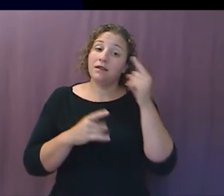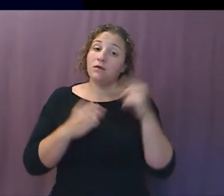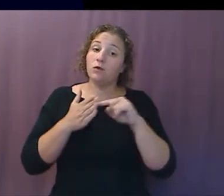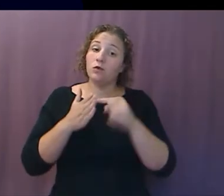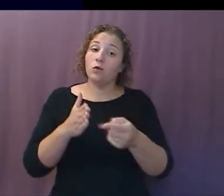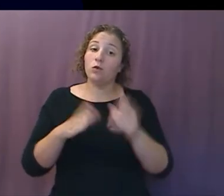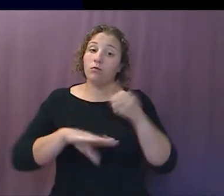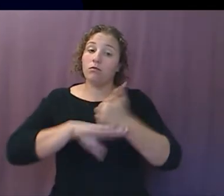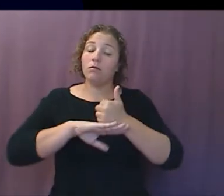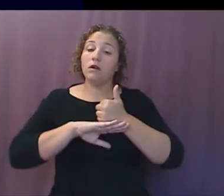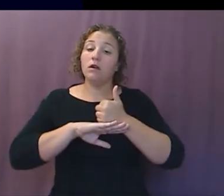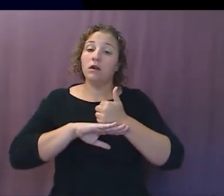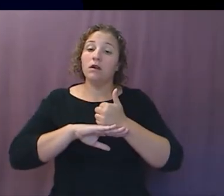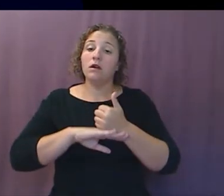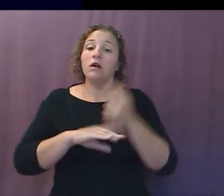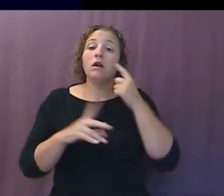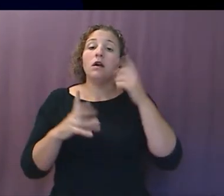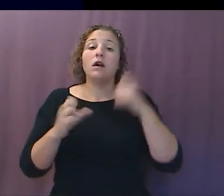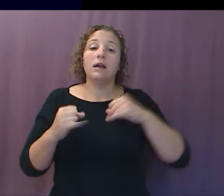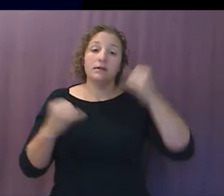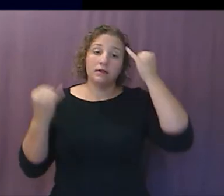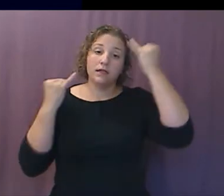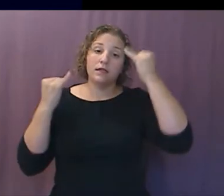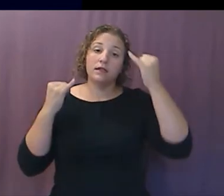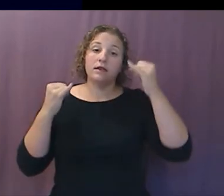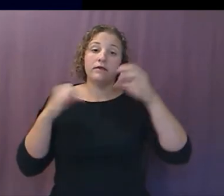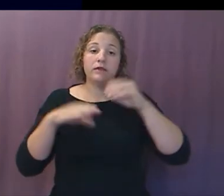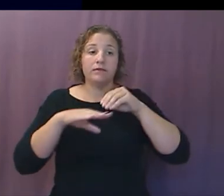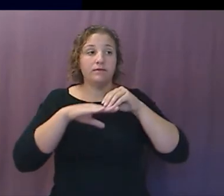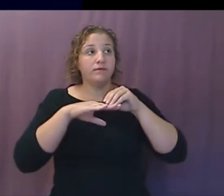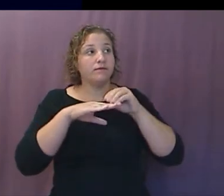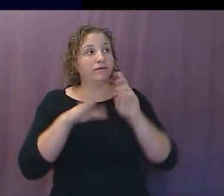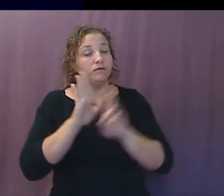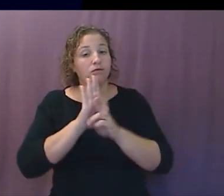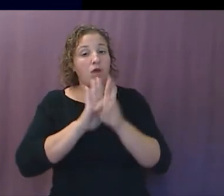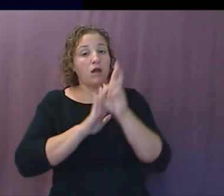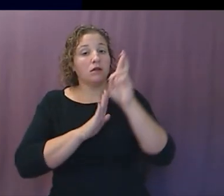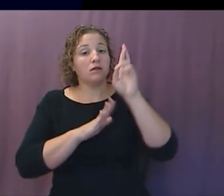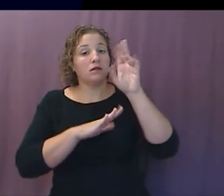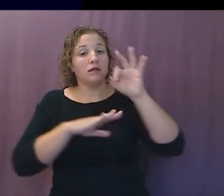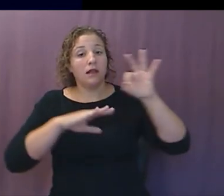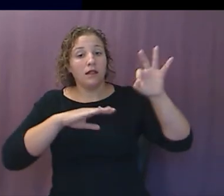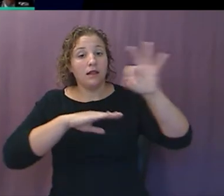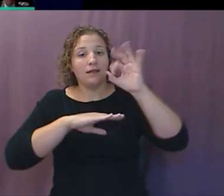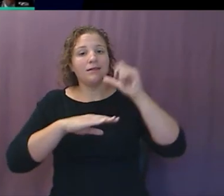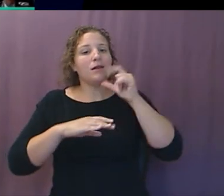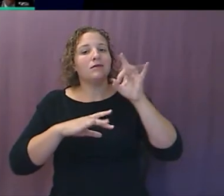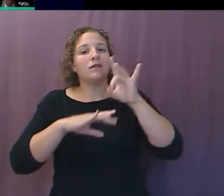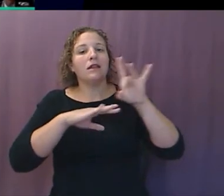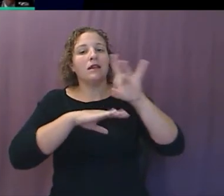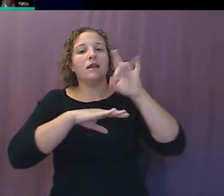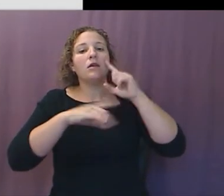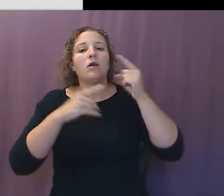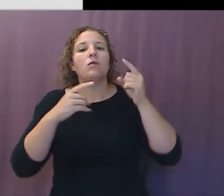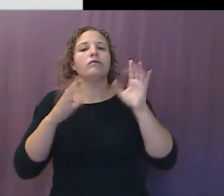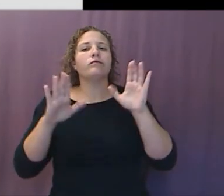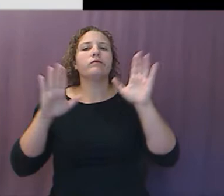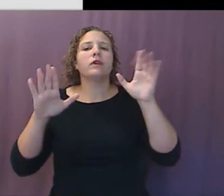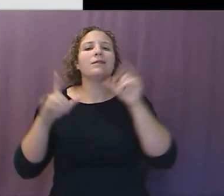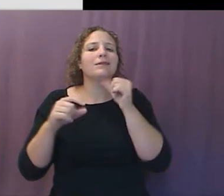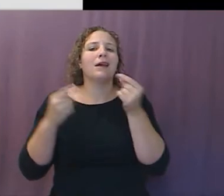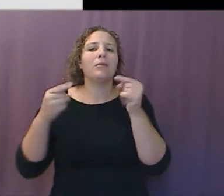and obviously the idea of launching satellites, you might say, well, okay, this is great, but I'm sure they really haven't gotten it done. Well,